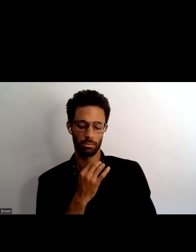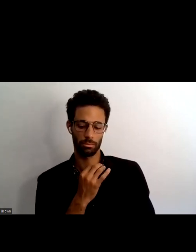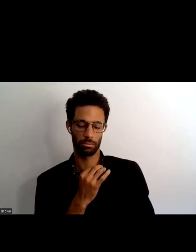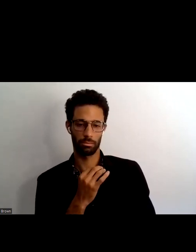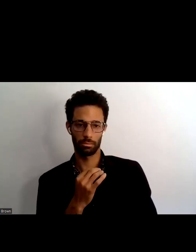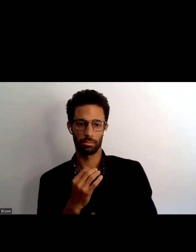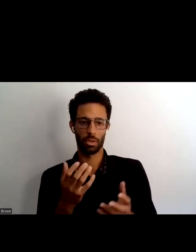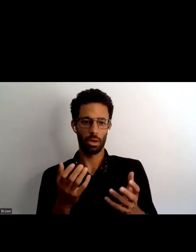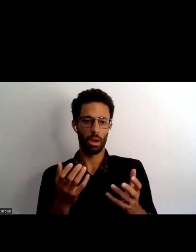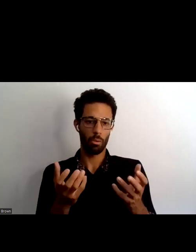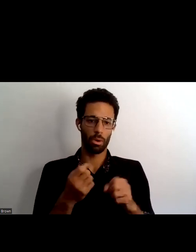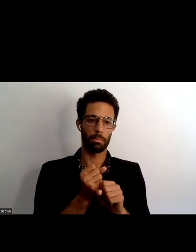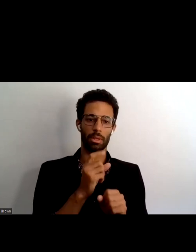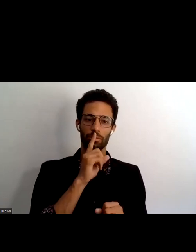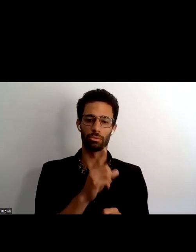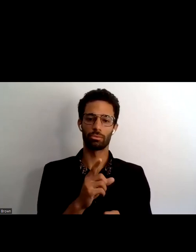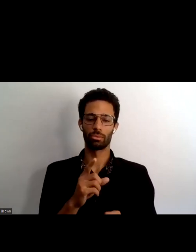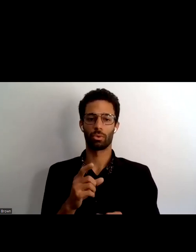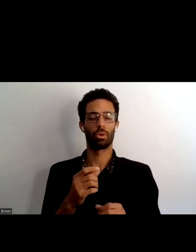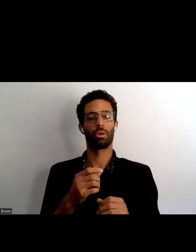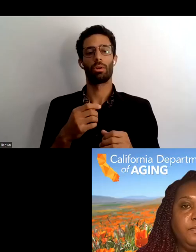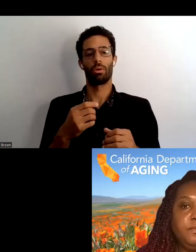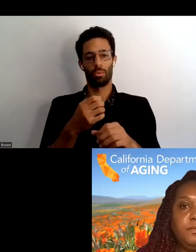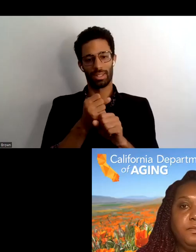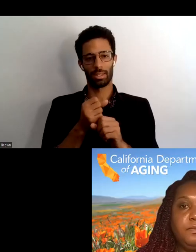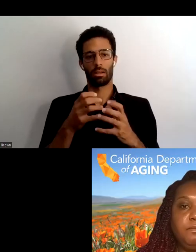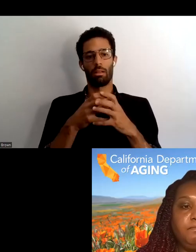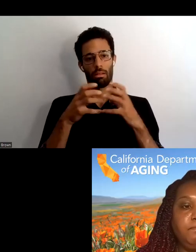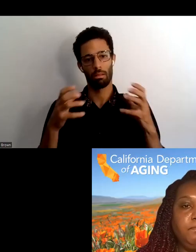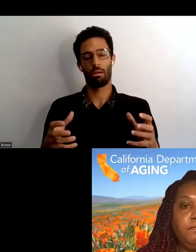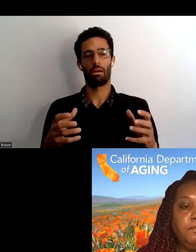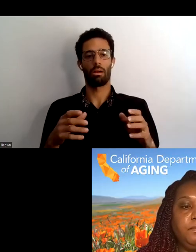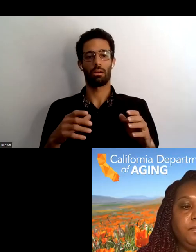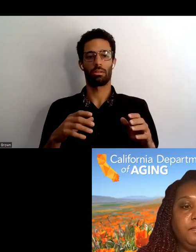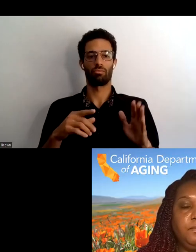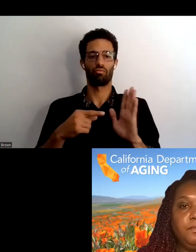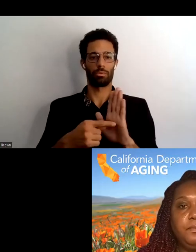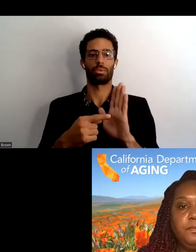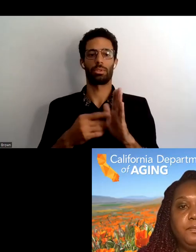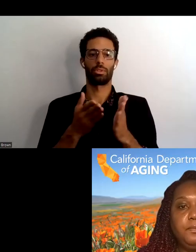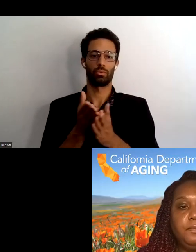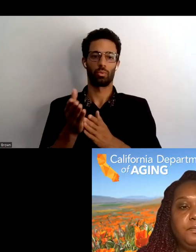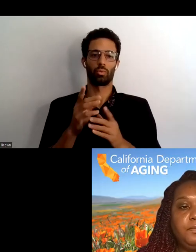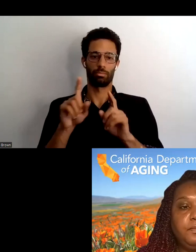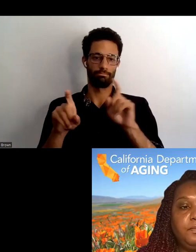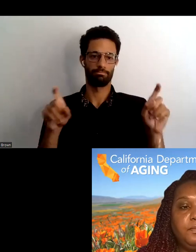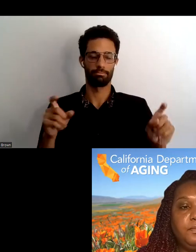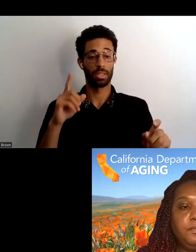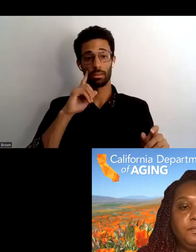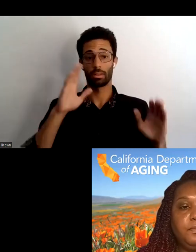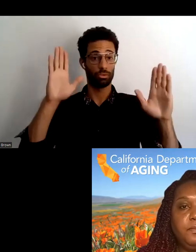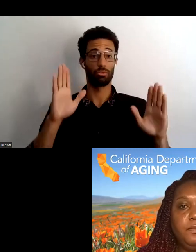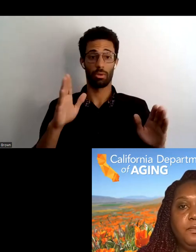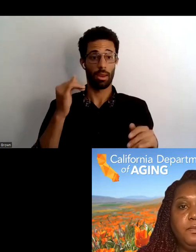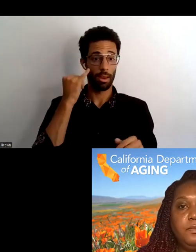we can make sure that we get as broad a cross section of representation as we can i think it's a great idea can't wait to fill